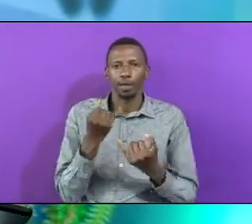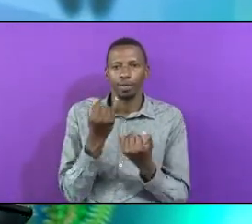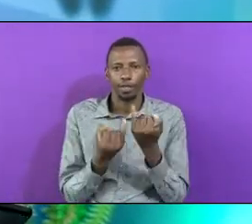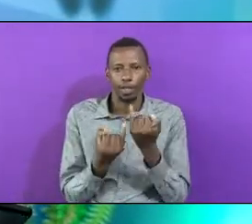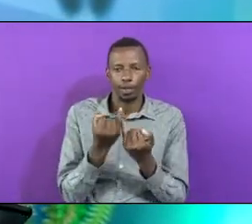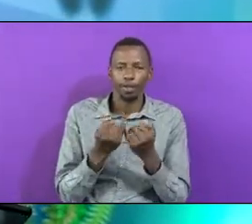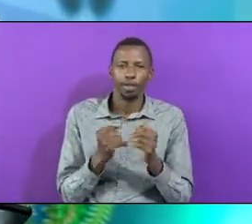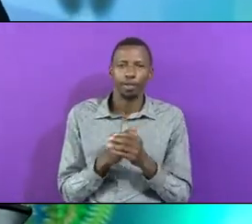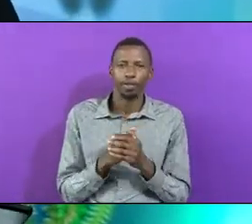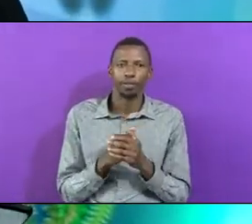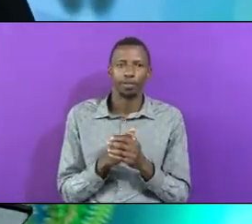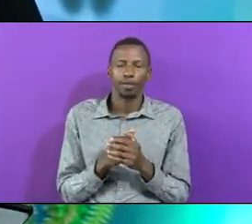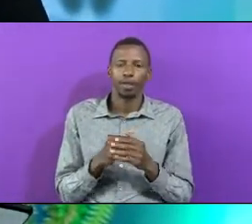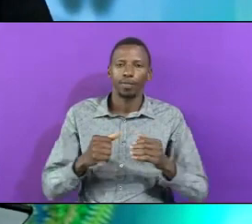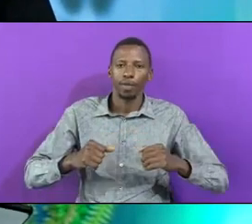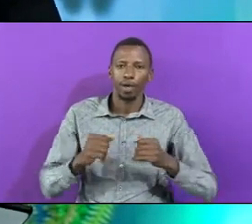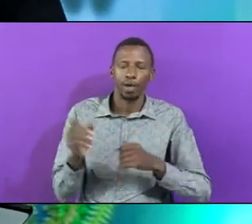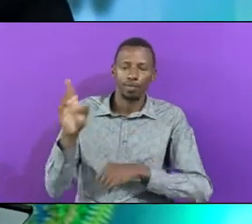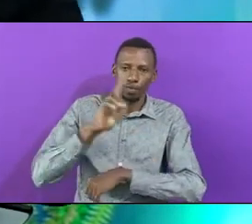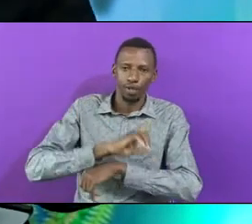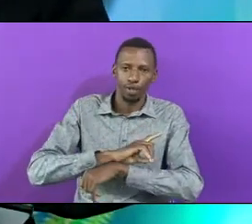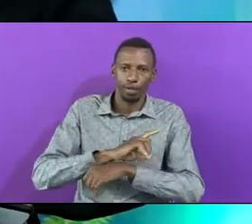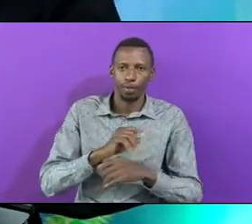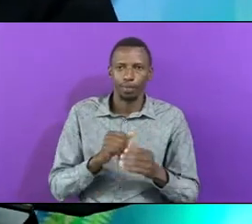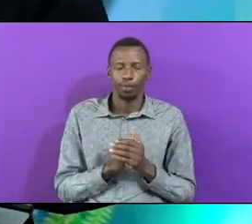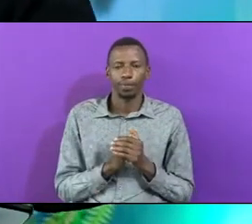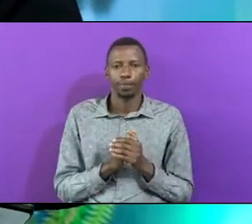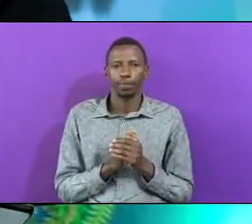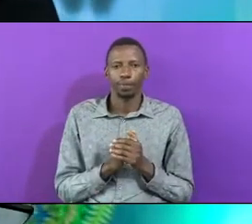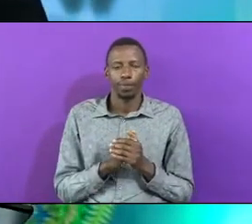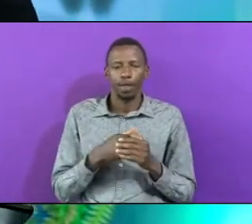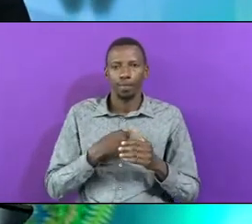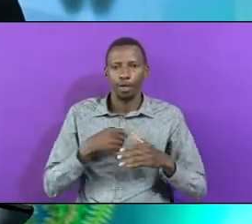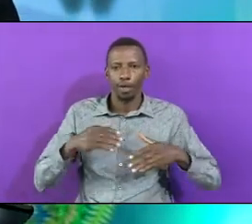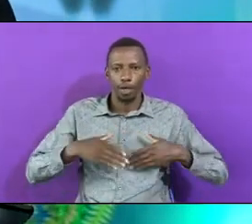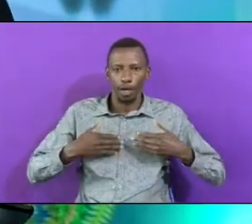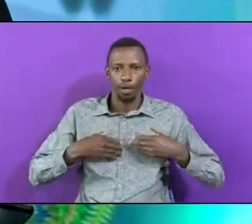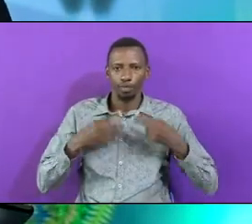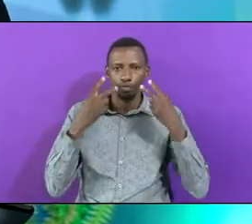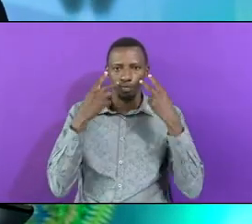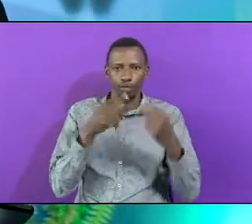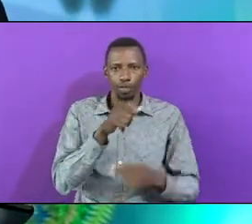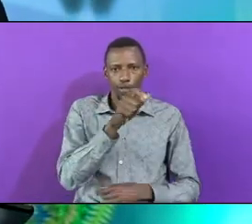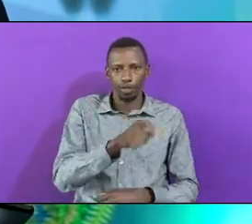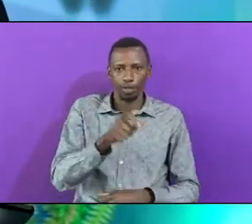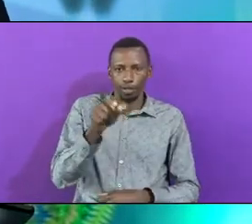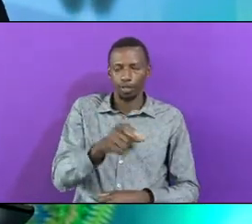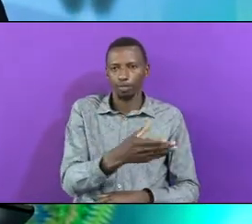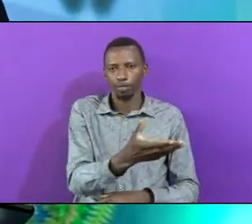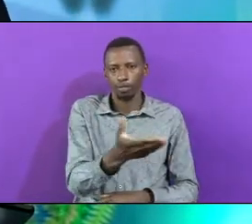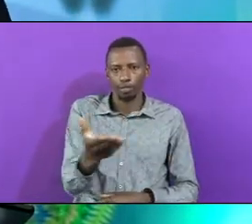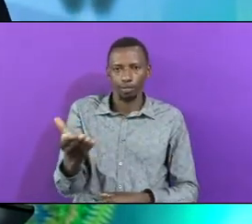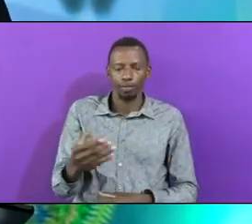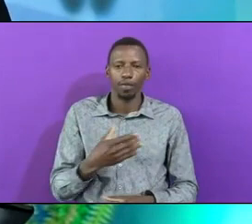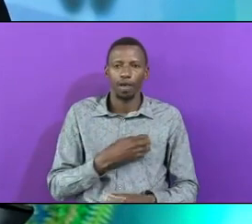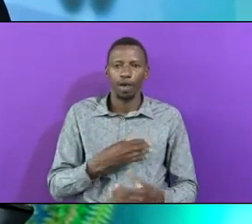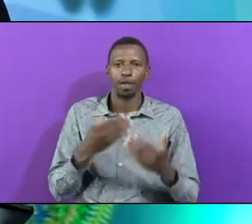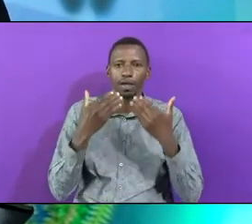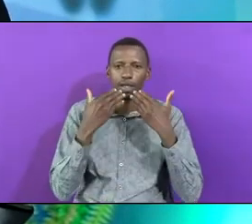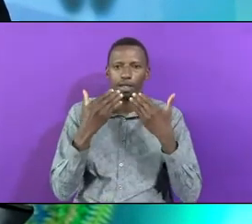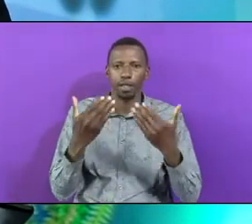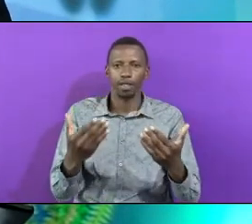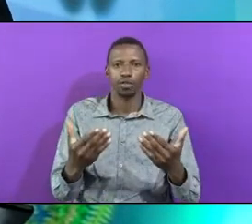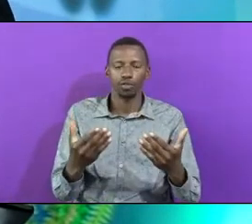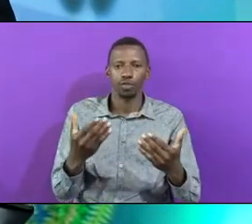and happy day. I'm glad to see each one of you and thank you for